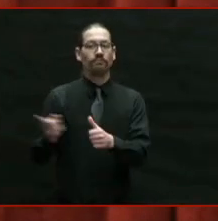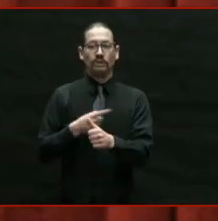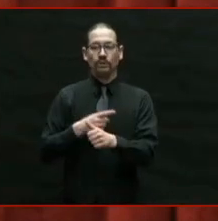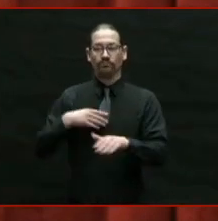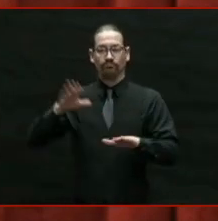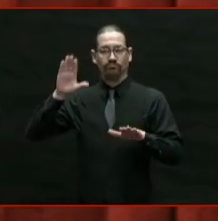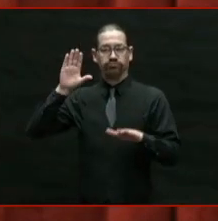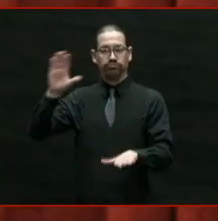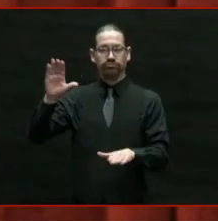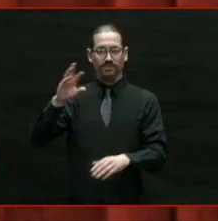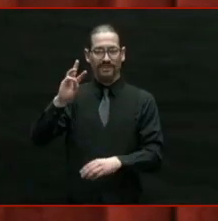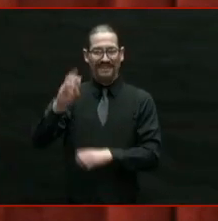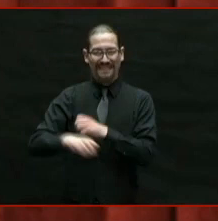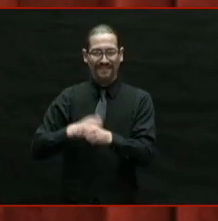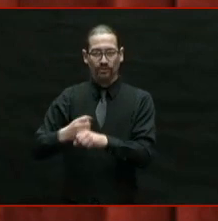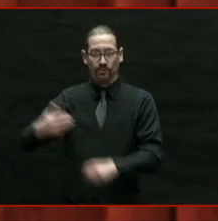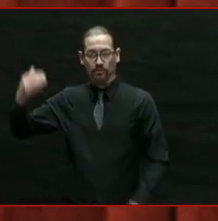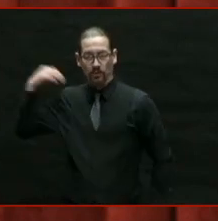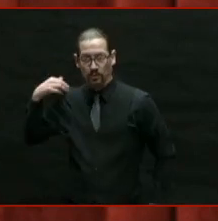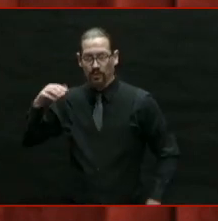the cold, snowy day,